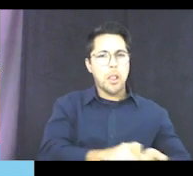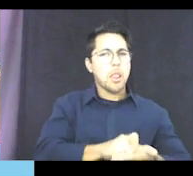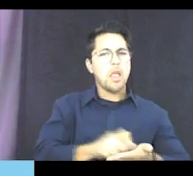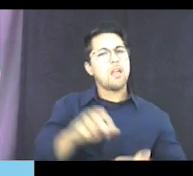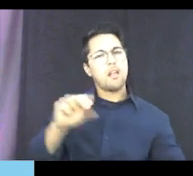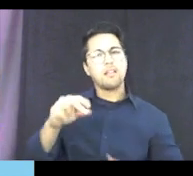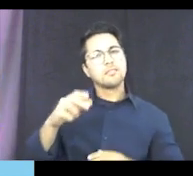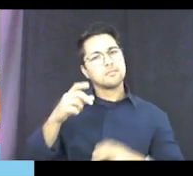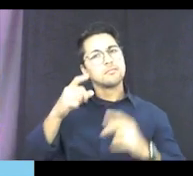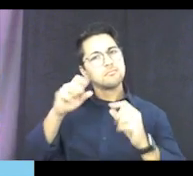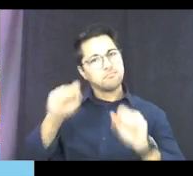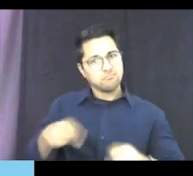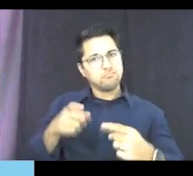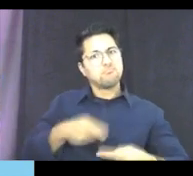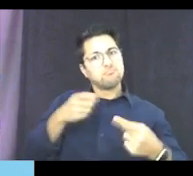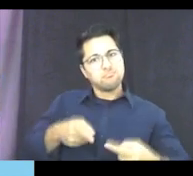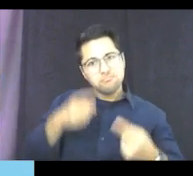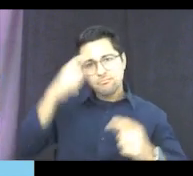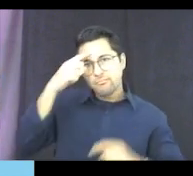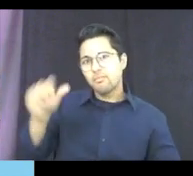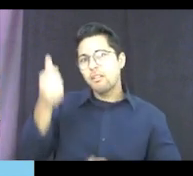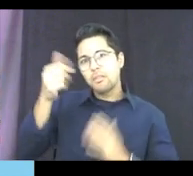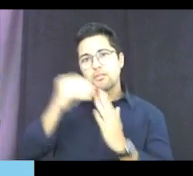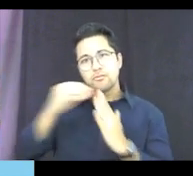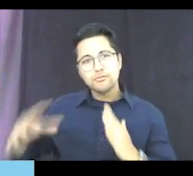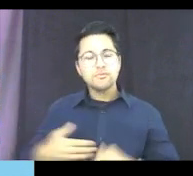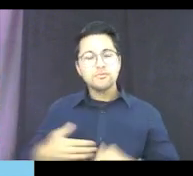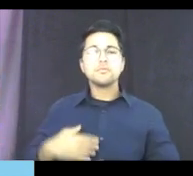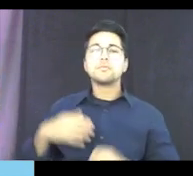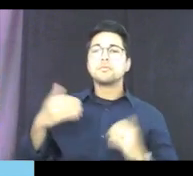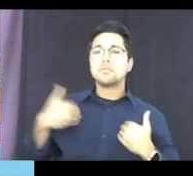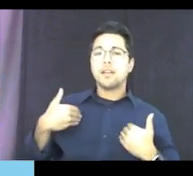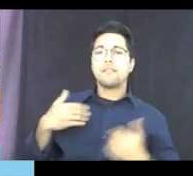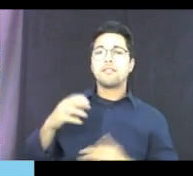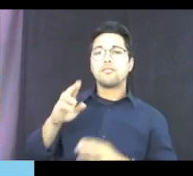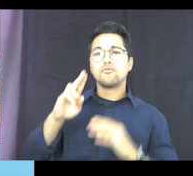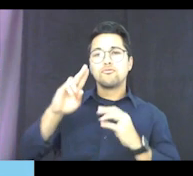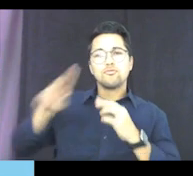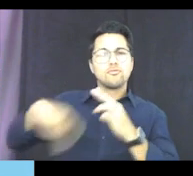which is very hard for a lot of students. You can get a universal cuff.